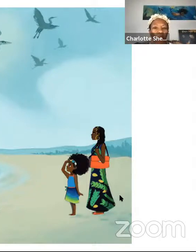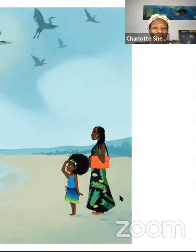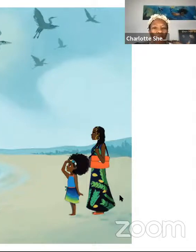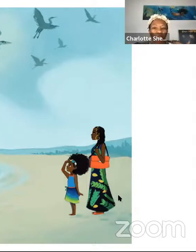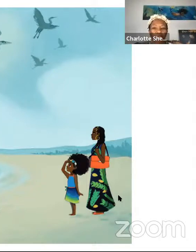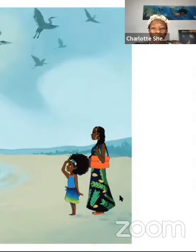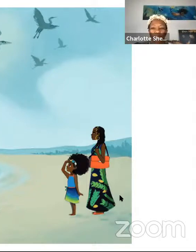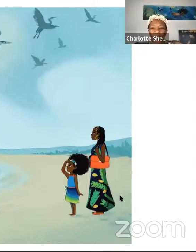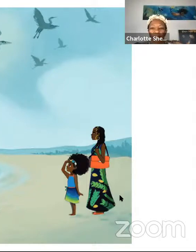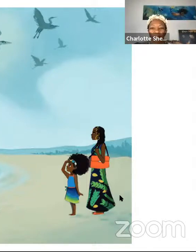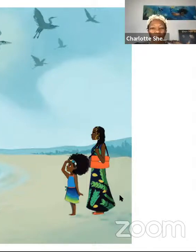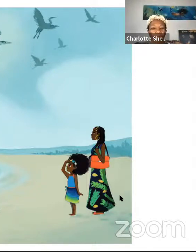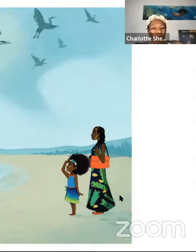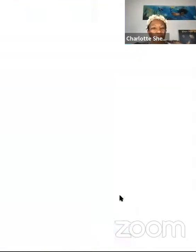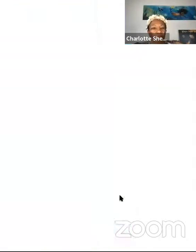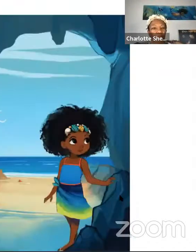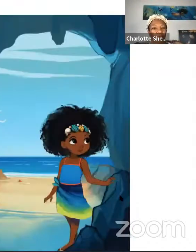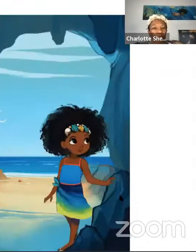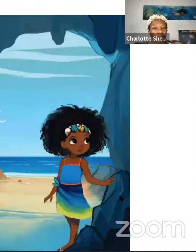wing almost blocking the sun.